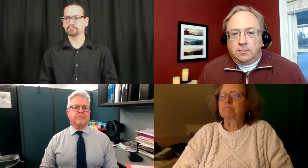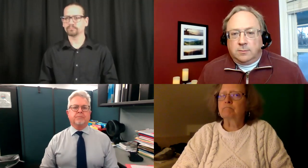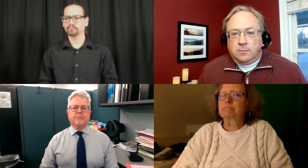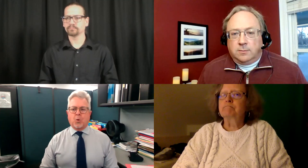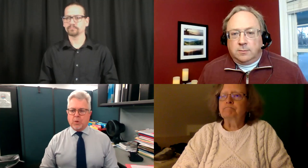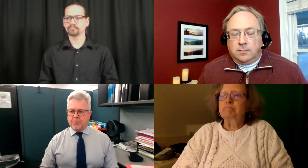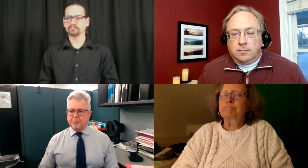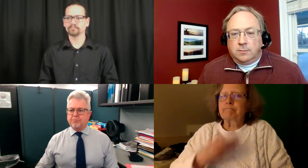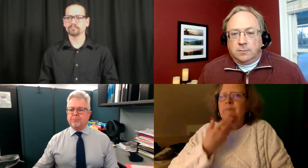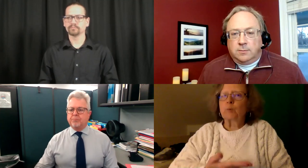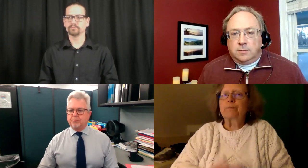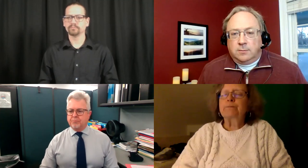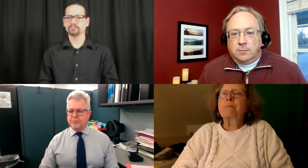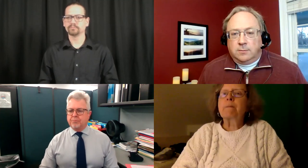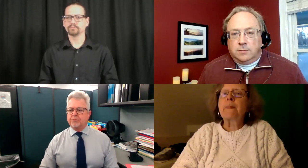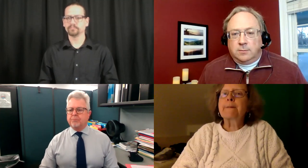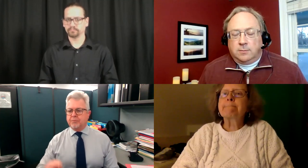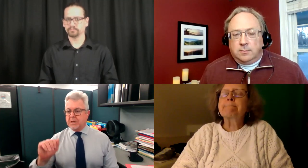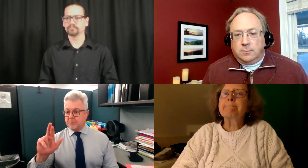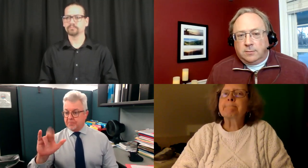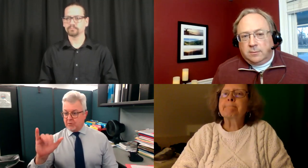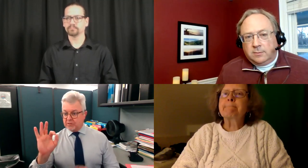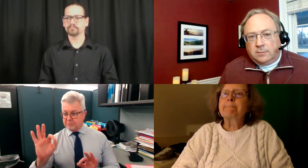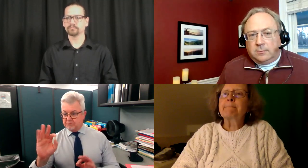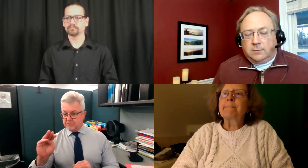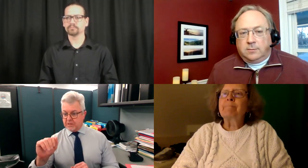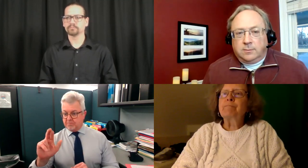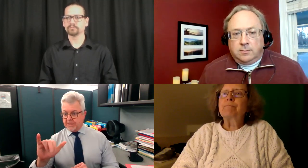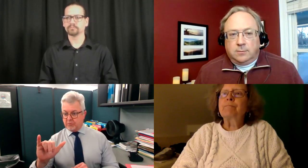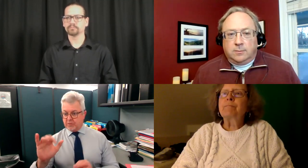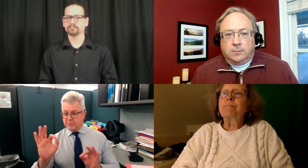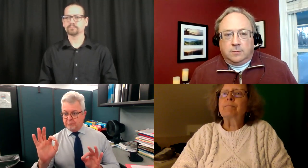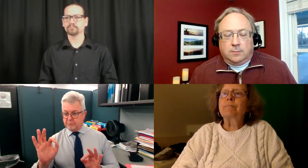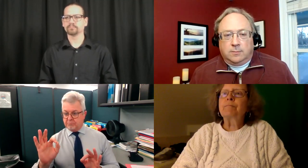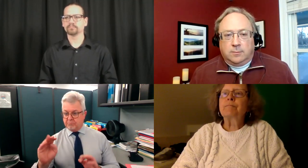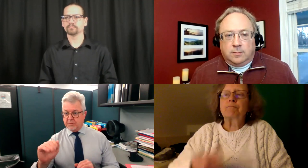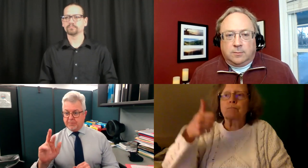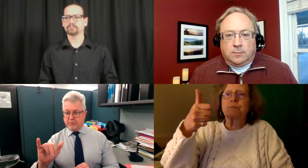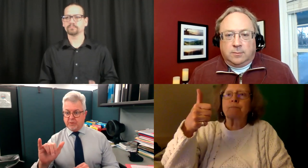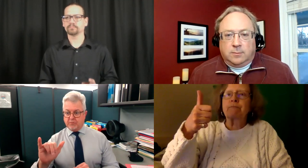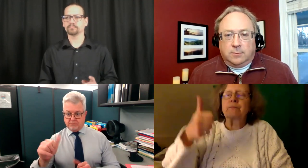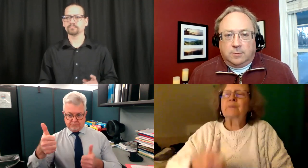to be resolved. But right now, if I had to go to another state or another country,